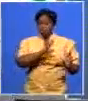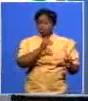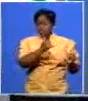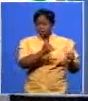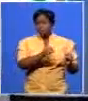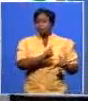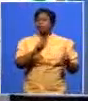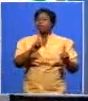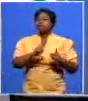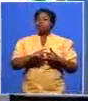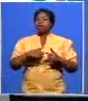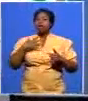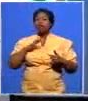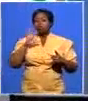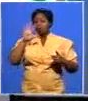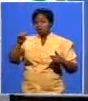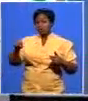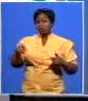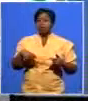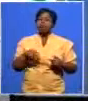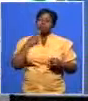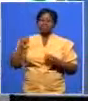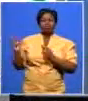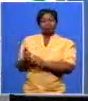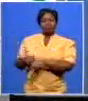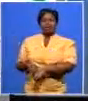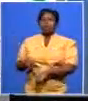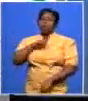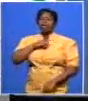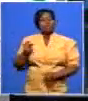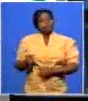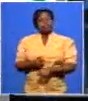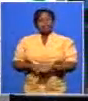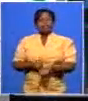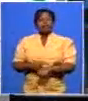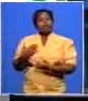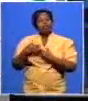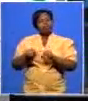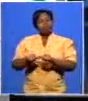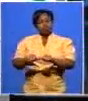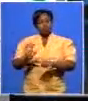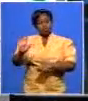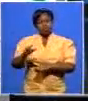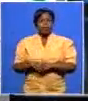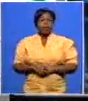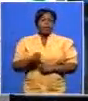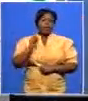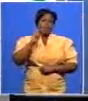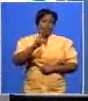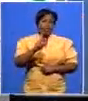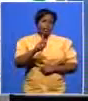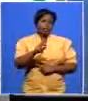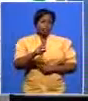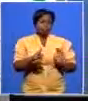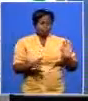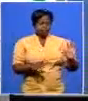as long as i can answer where he's really relation uh first of all we have to move on we want to move on okay now quedi